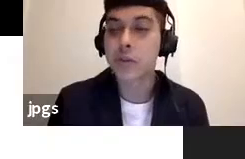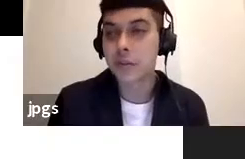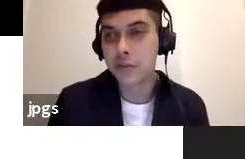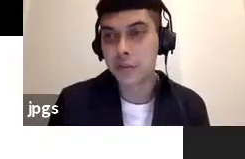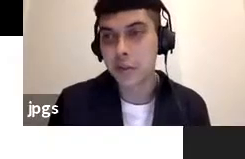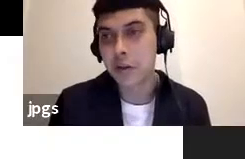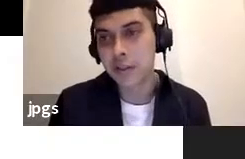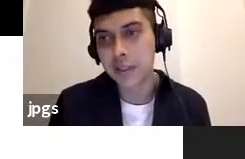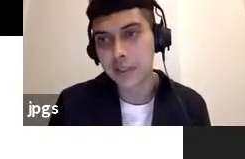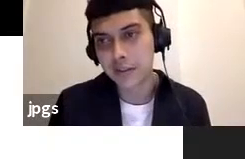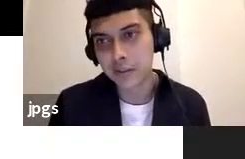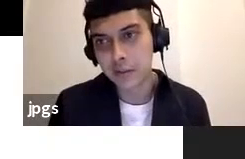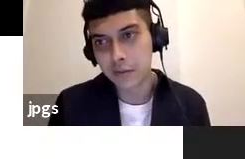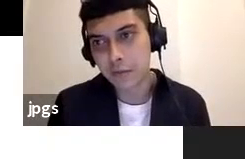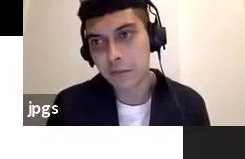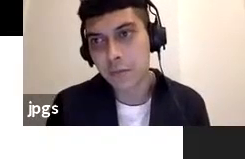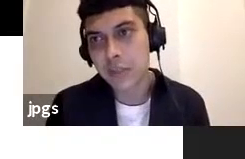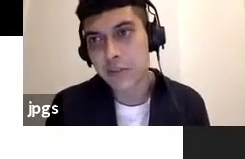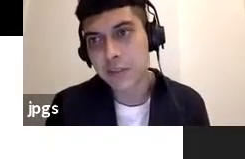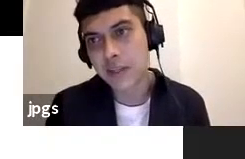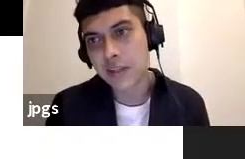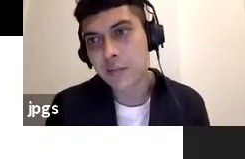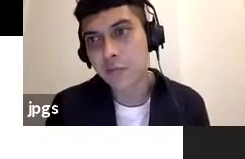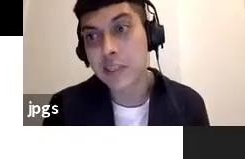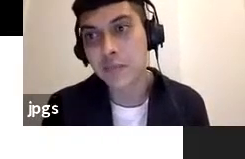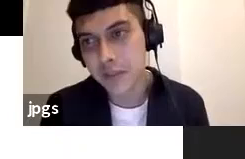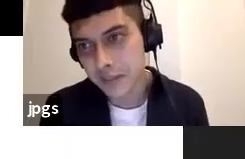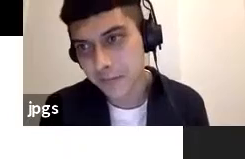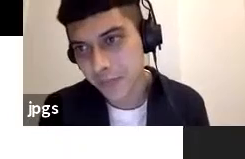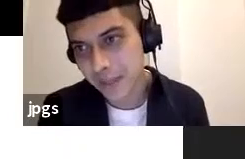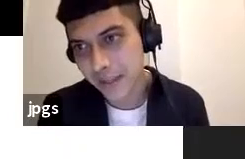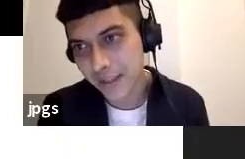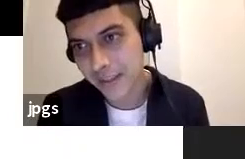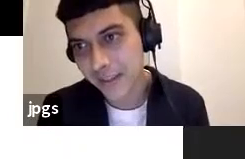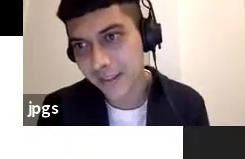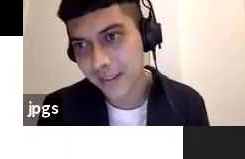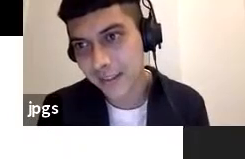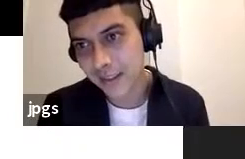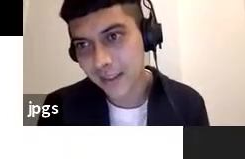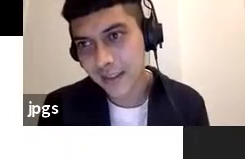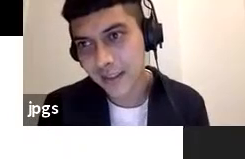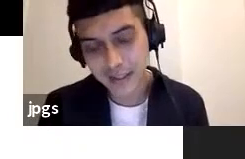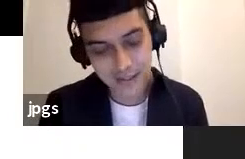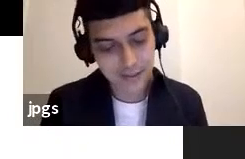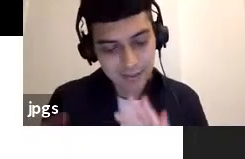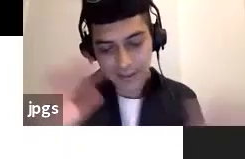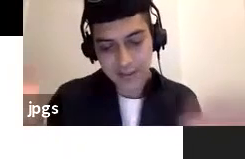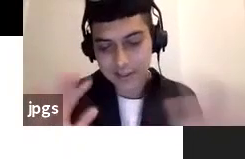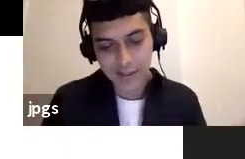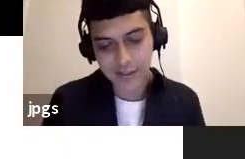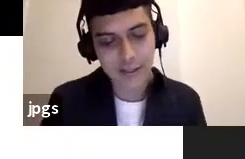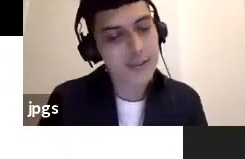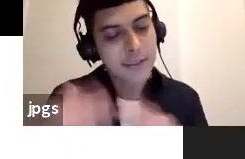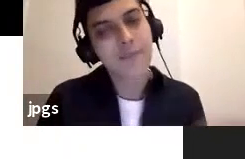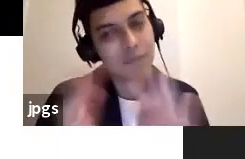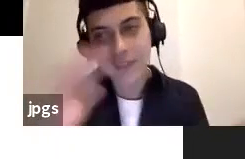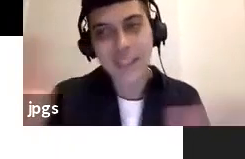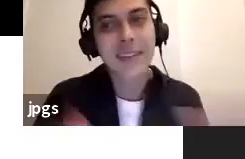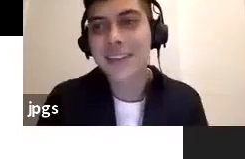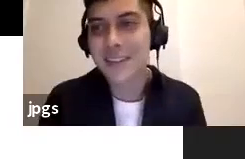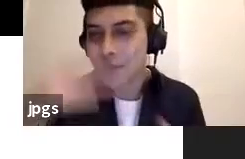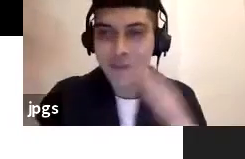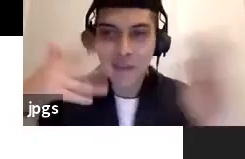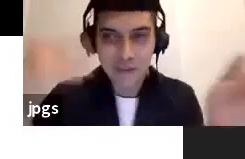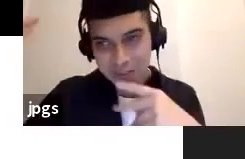books or content or videos as recipes uh that's that's